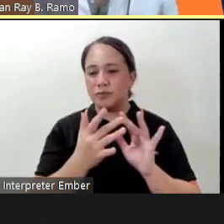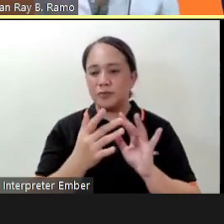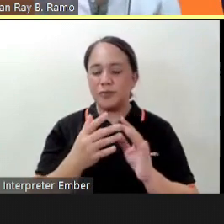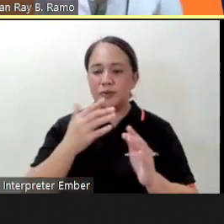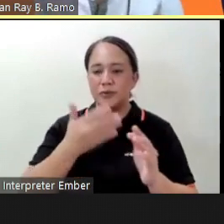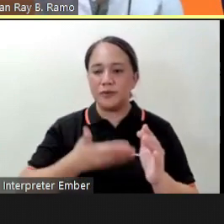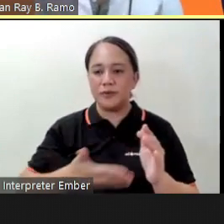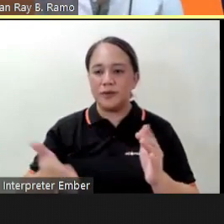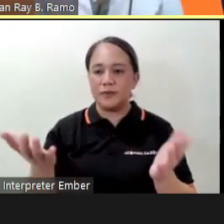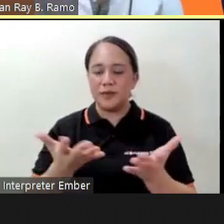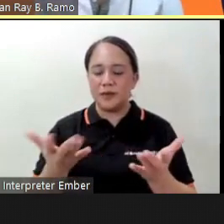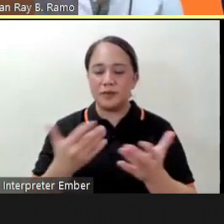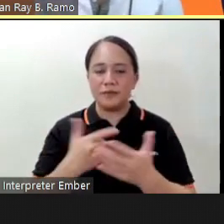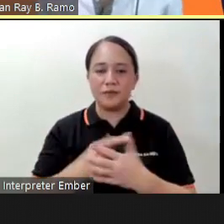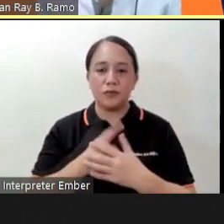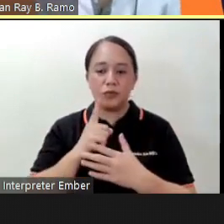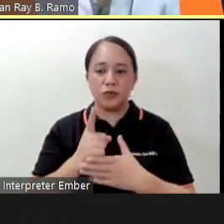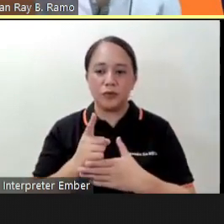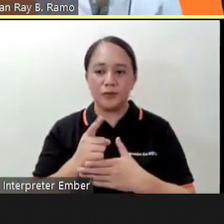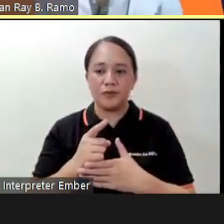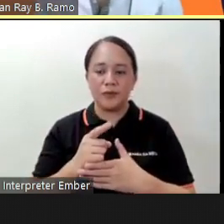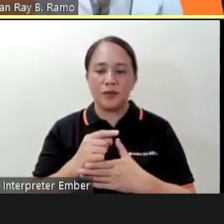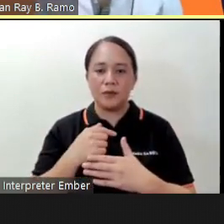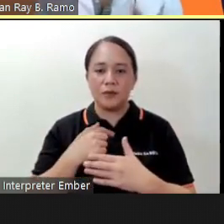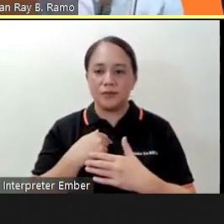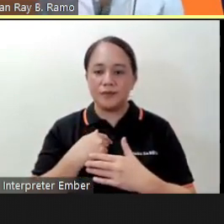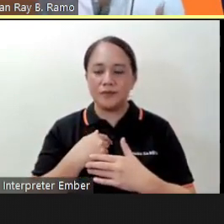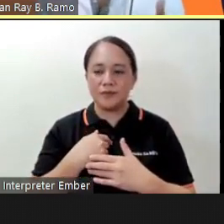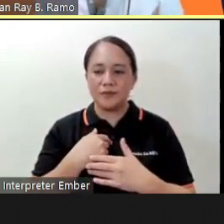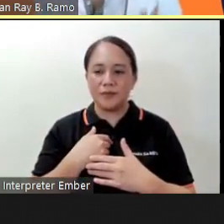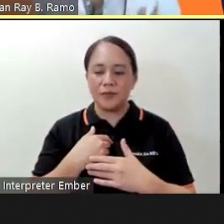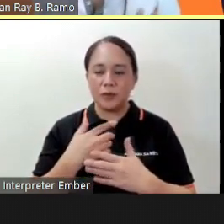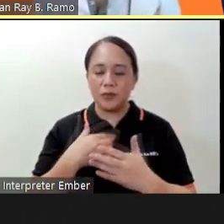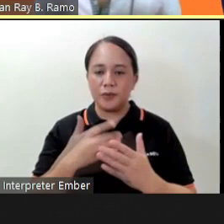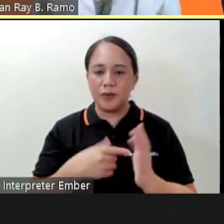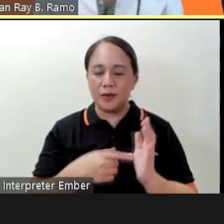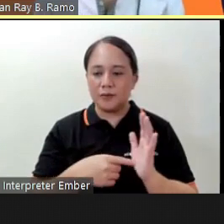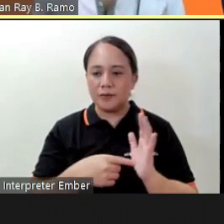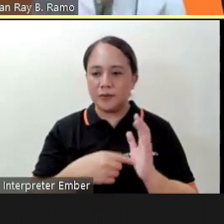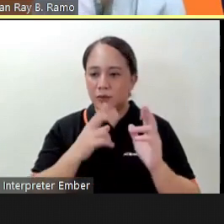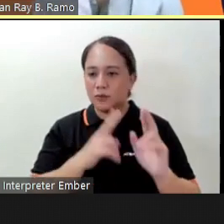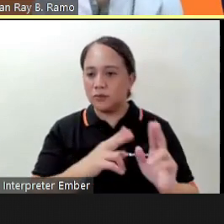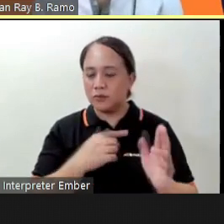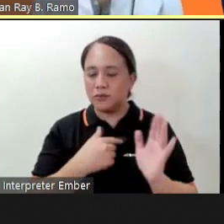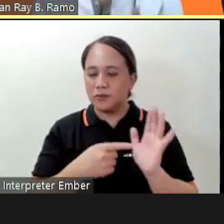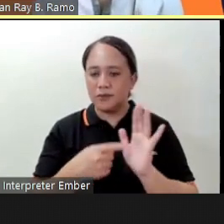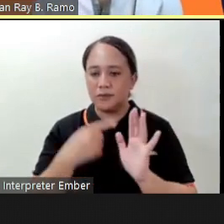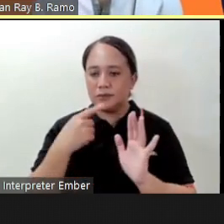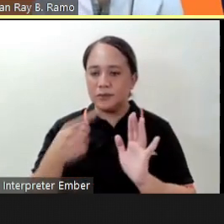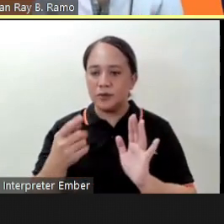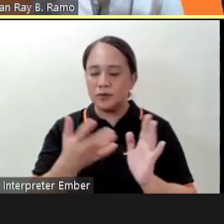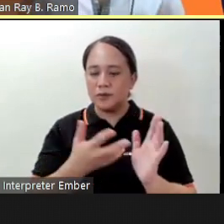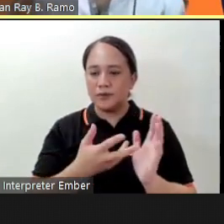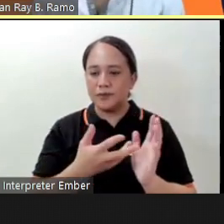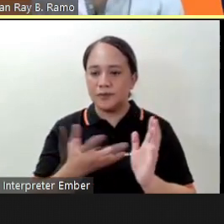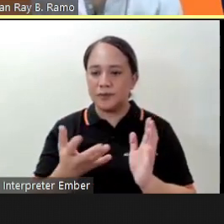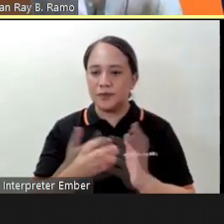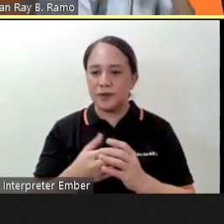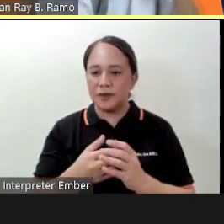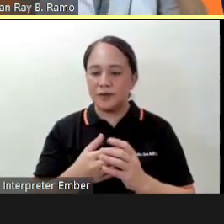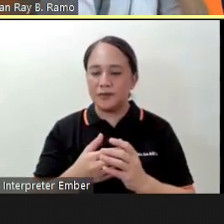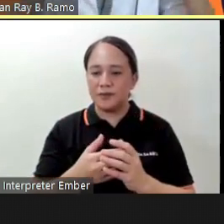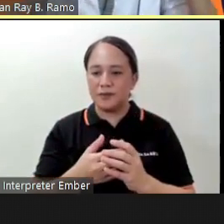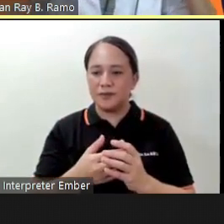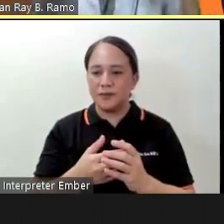me here it is a great privilege for me to speak in front of each and everyone on you on your screen right